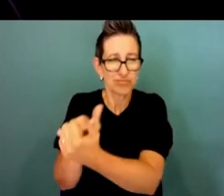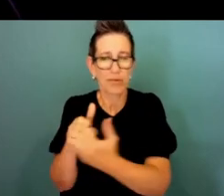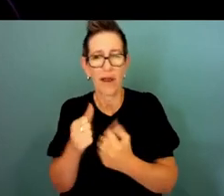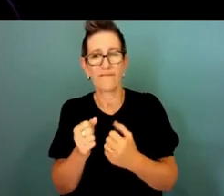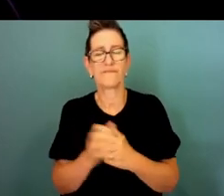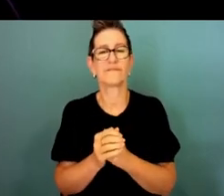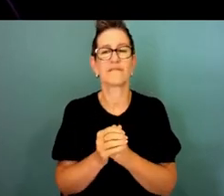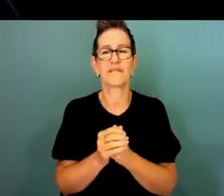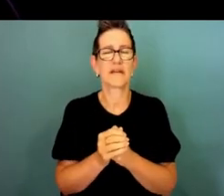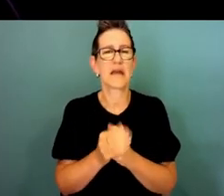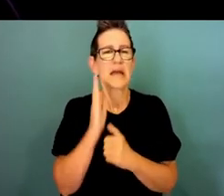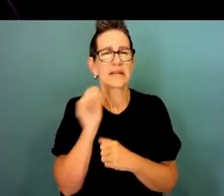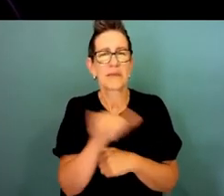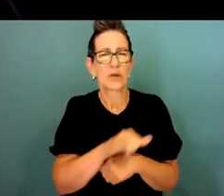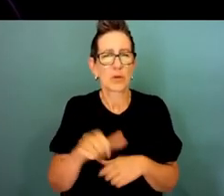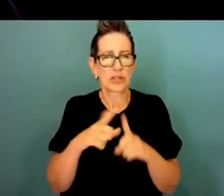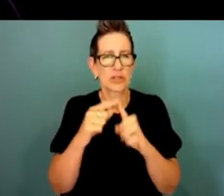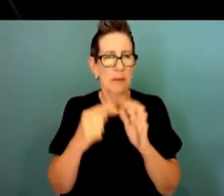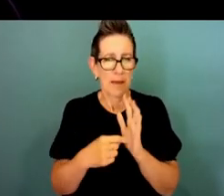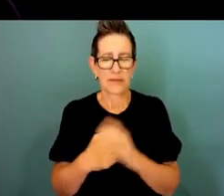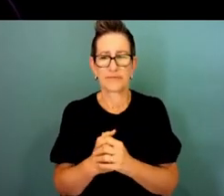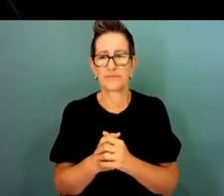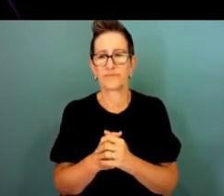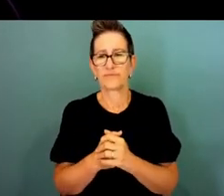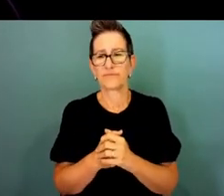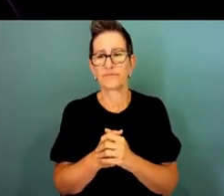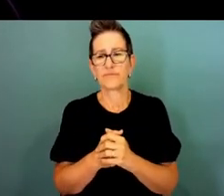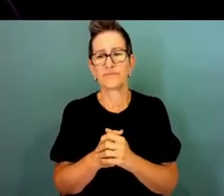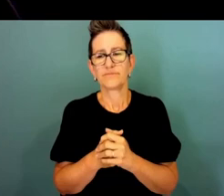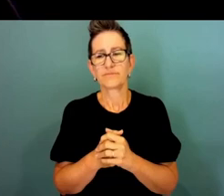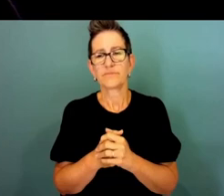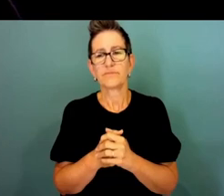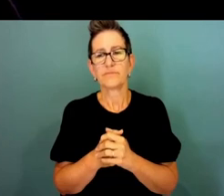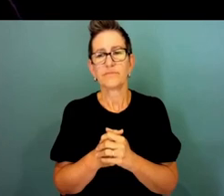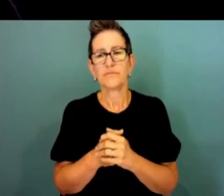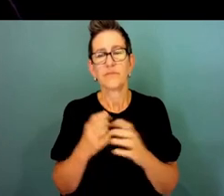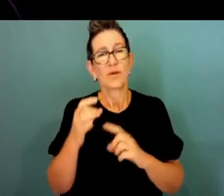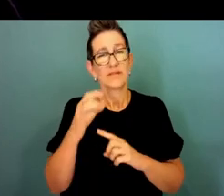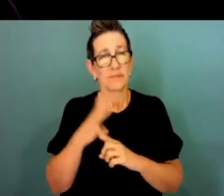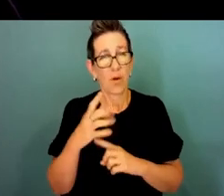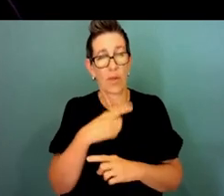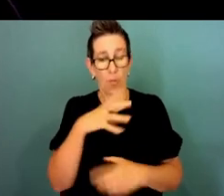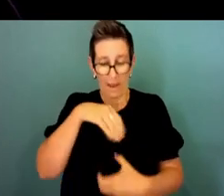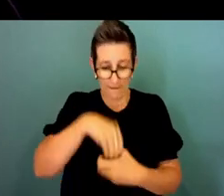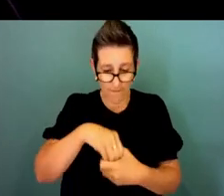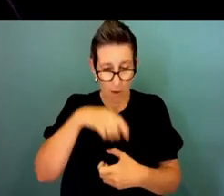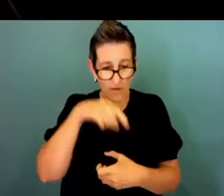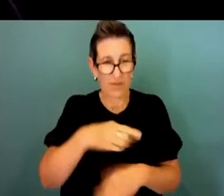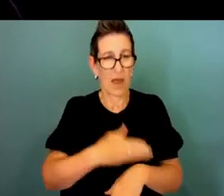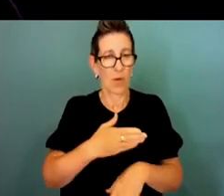sector in whatever department you're in so it's really important that we're involved in that work and leading that work but